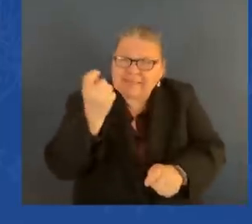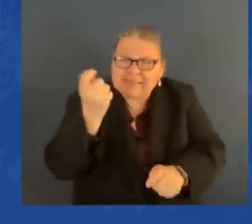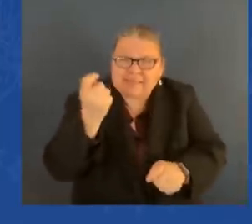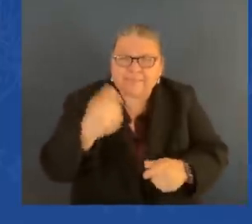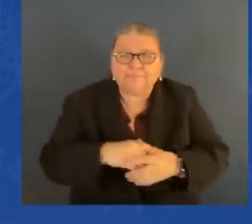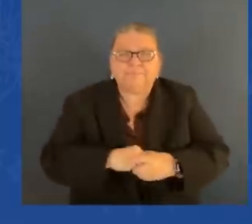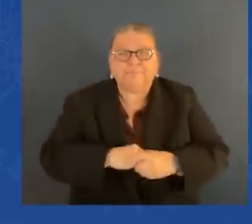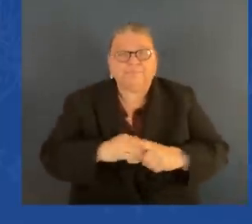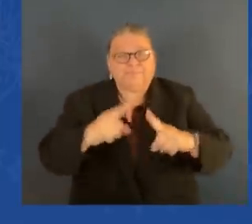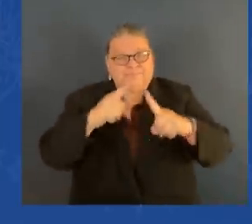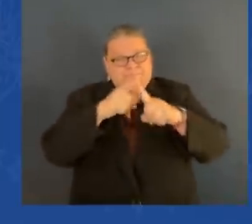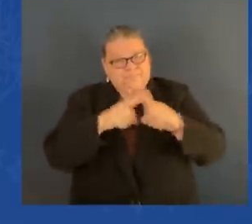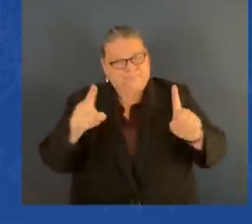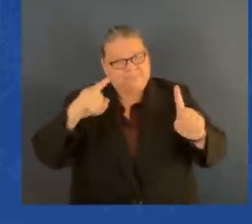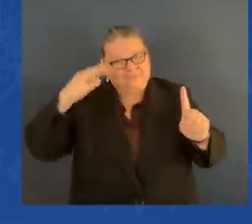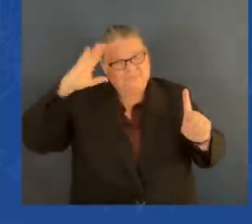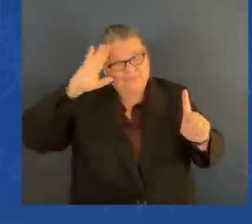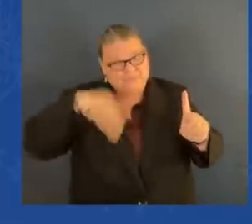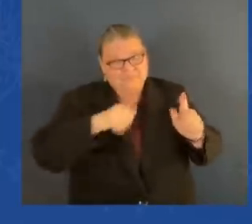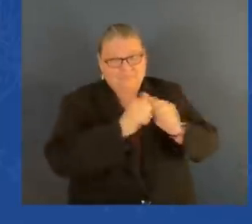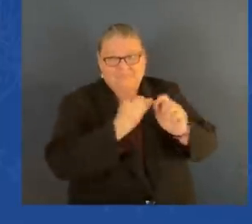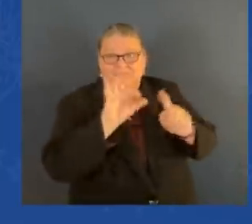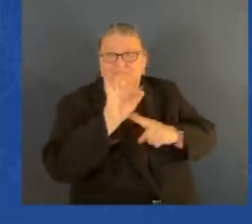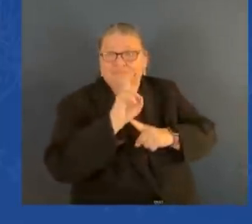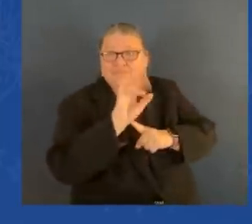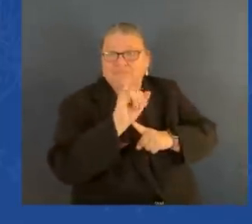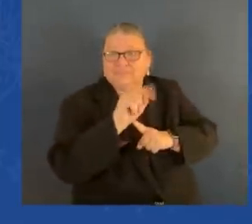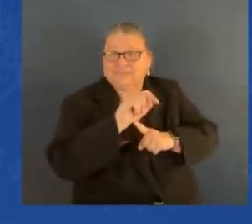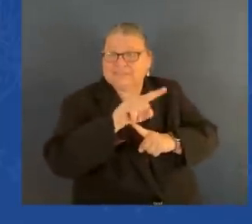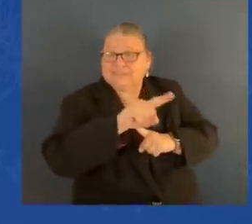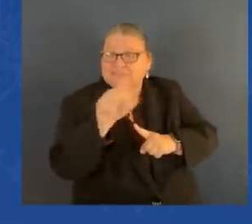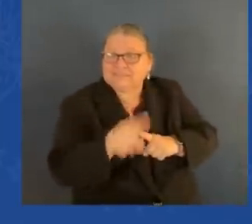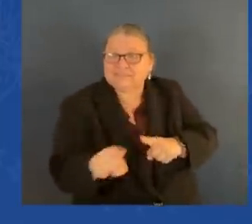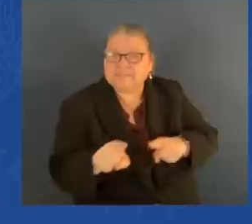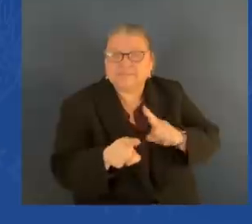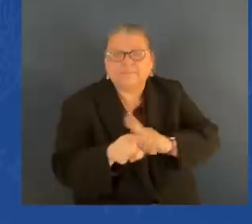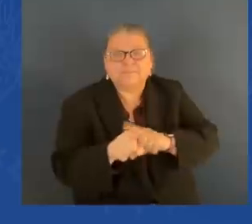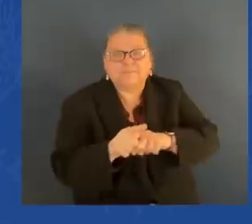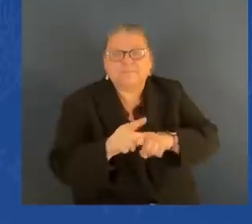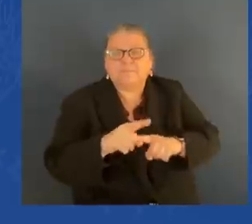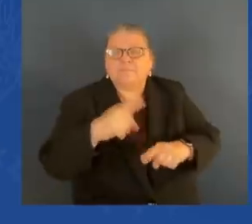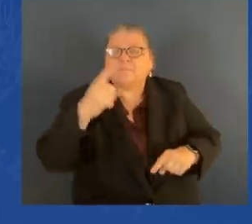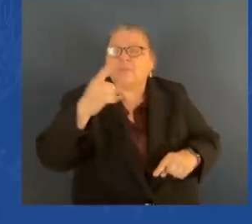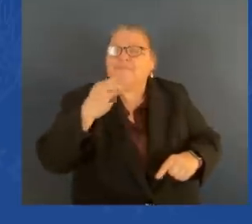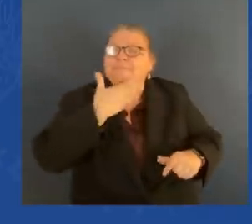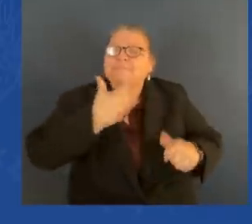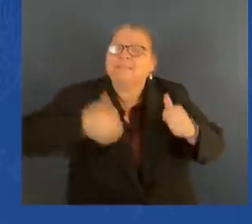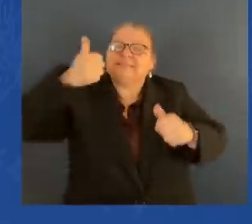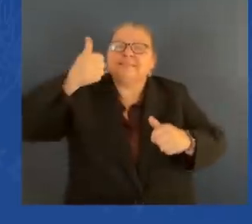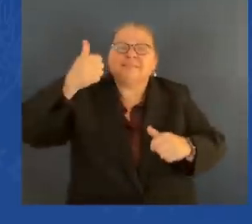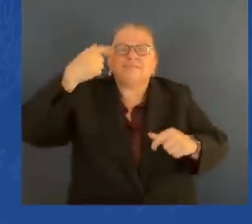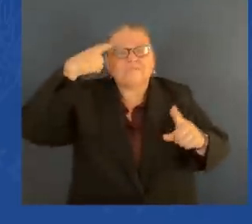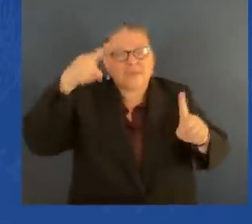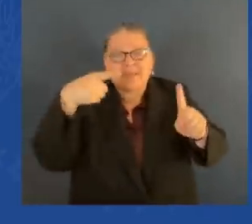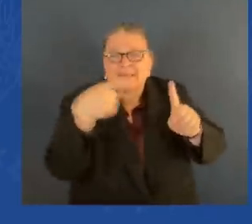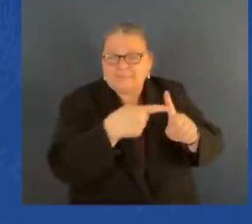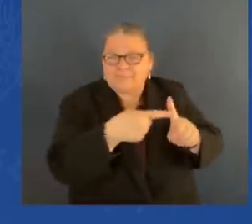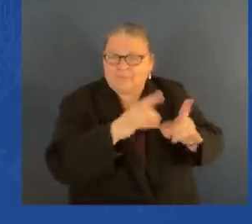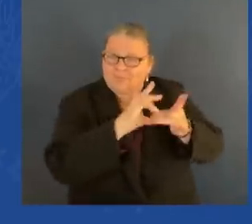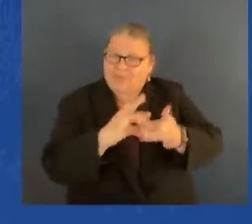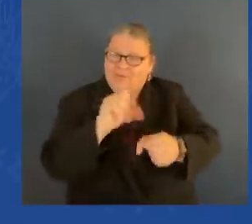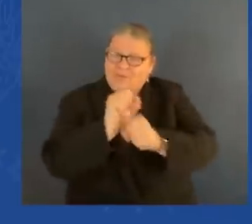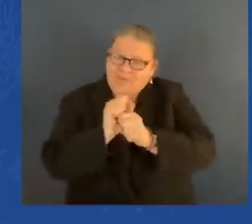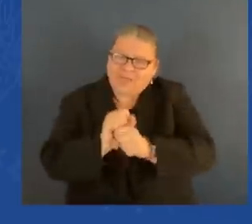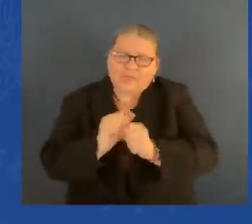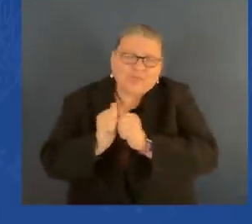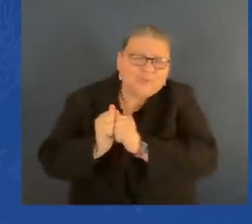than when he joined forces because I was with him. I was just a big player with an African-American senator